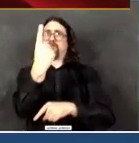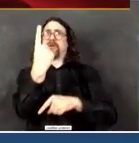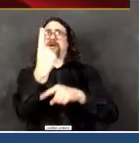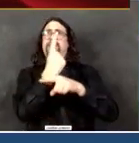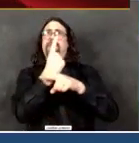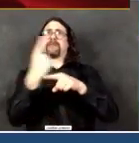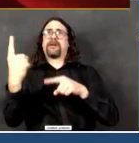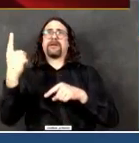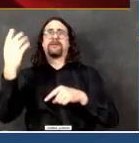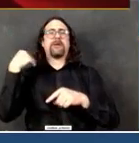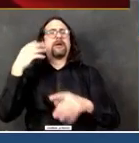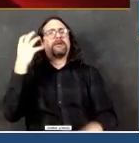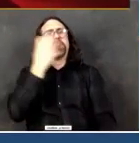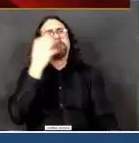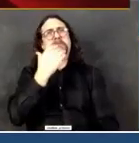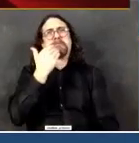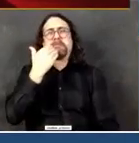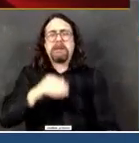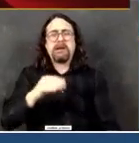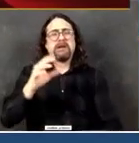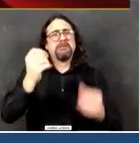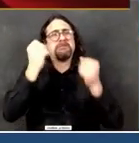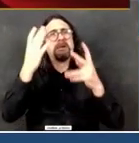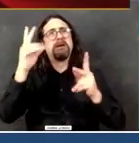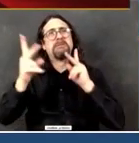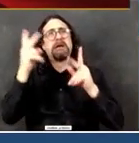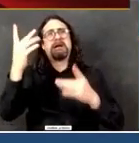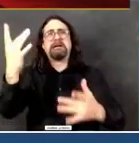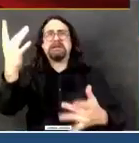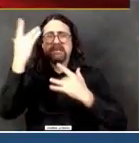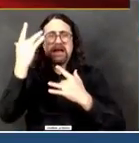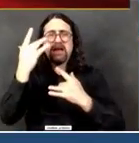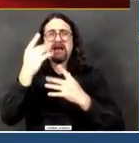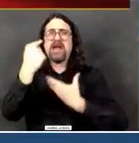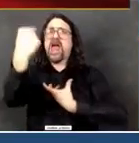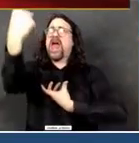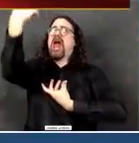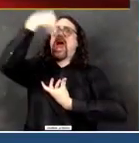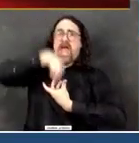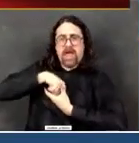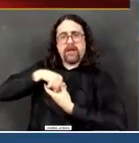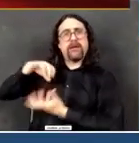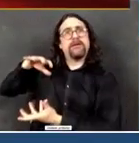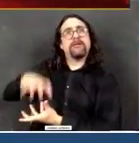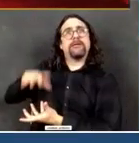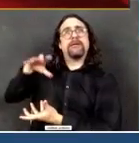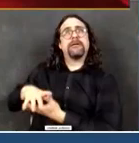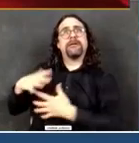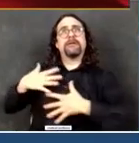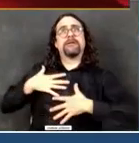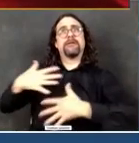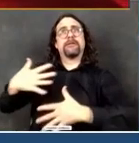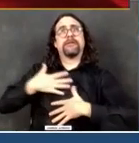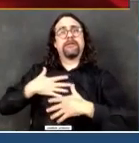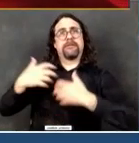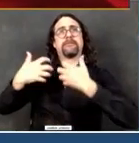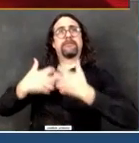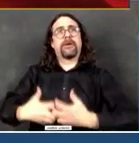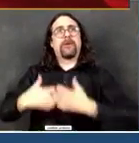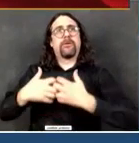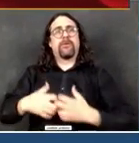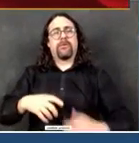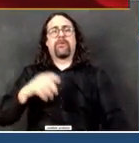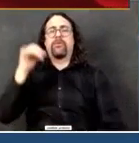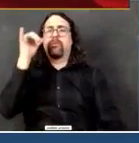who would not live without them. A week ago, it was 200 to 300 more people each